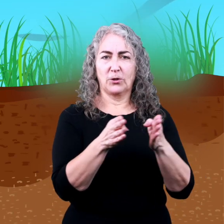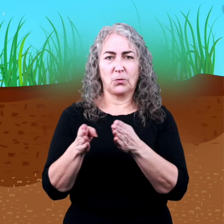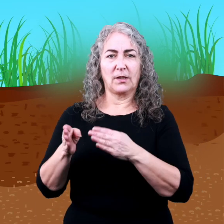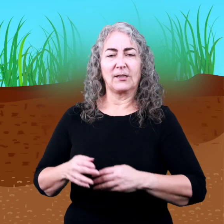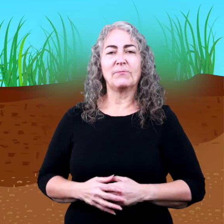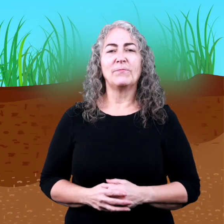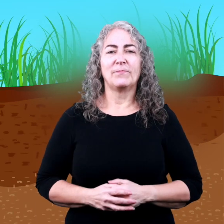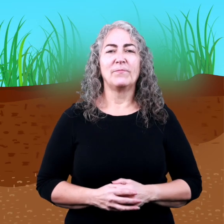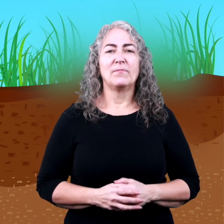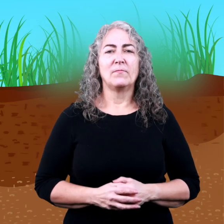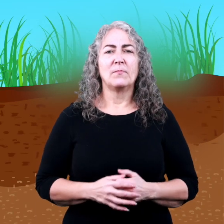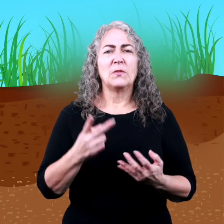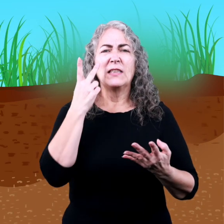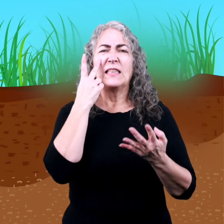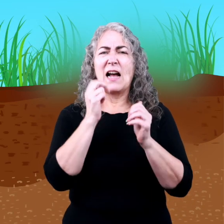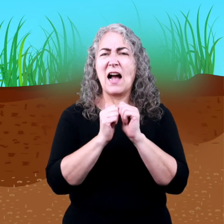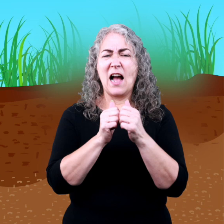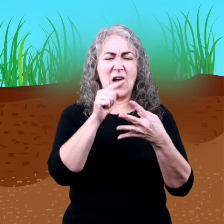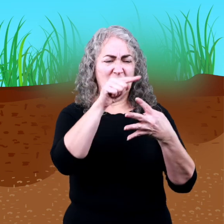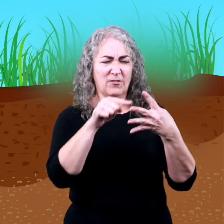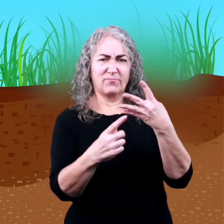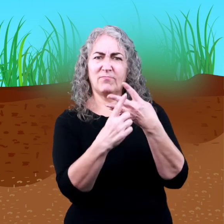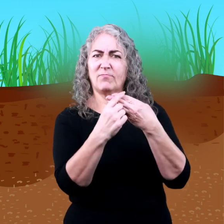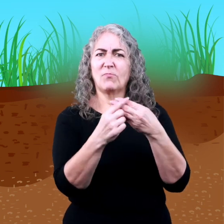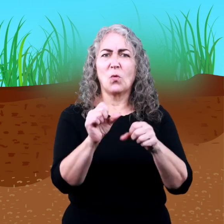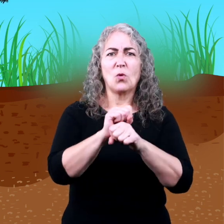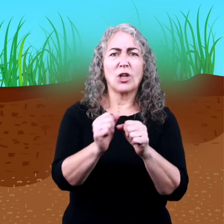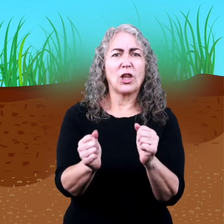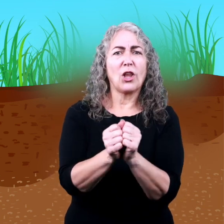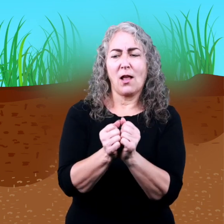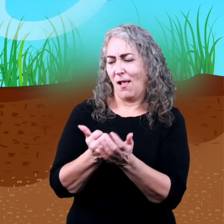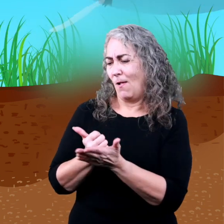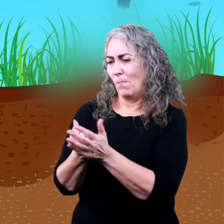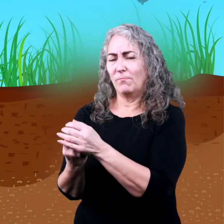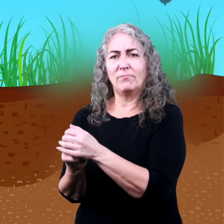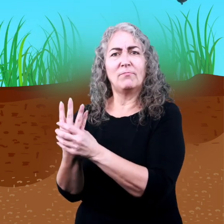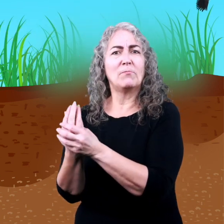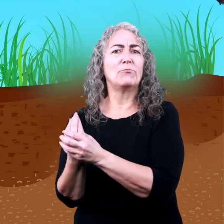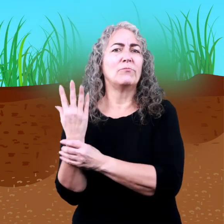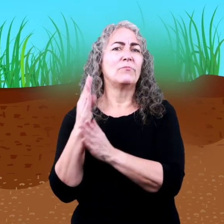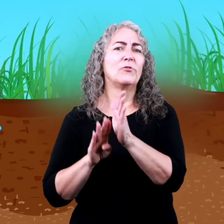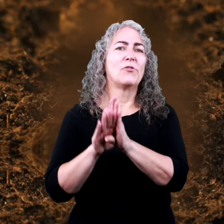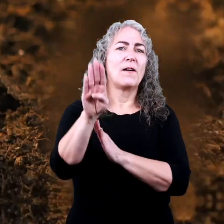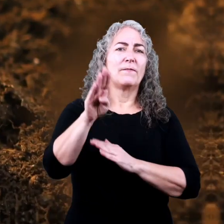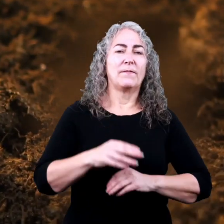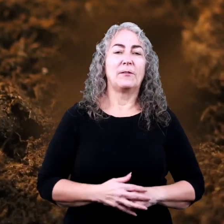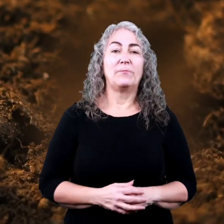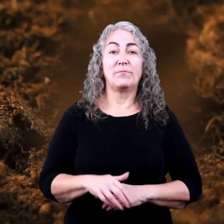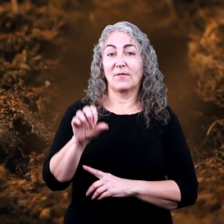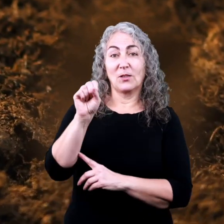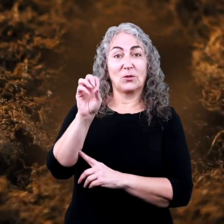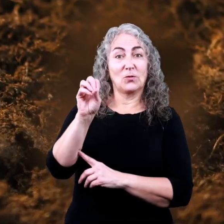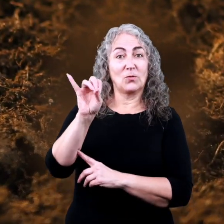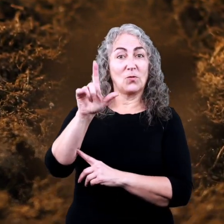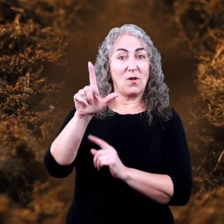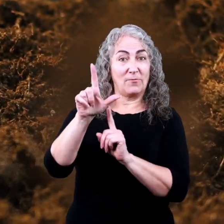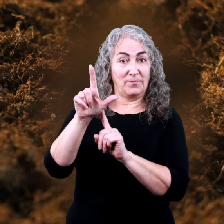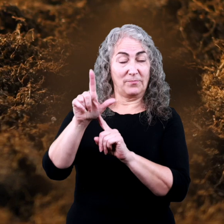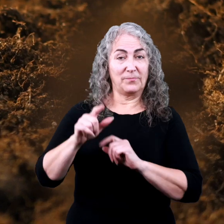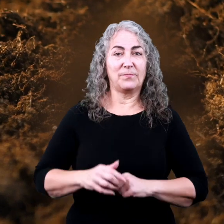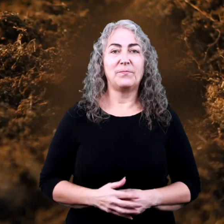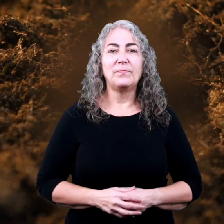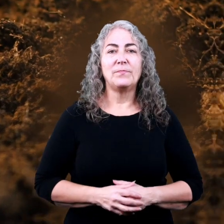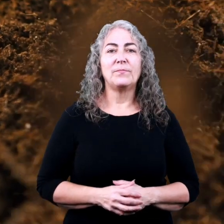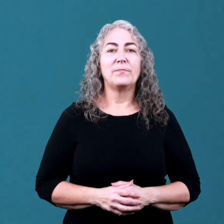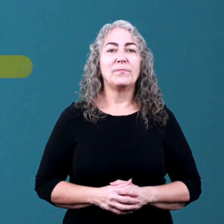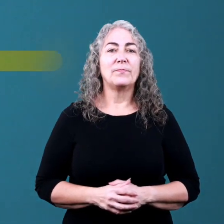individually and then see how they all work together to help plants thrive. First up is soil.